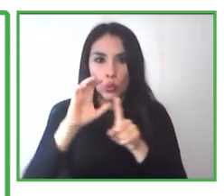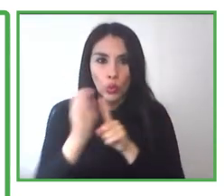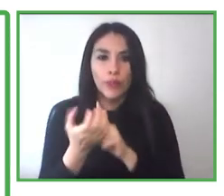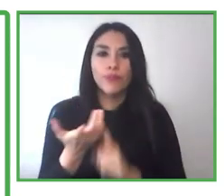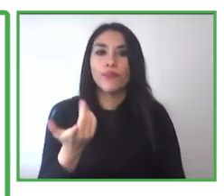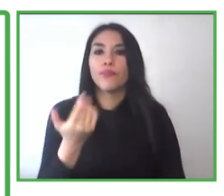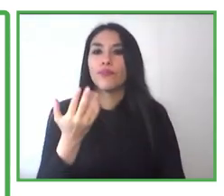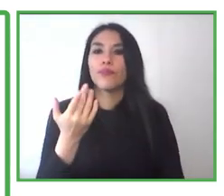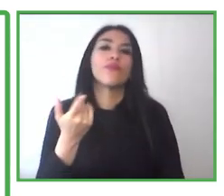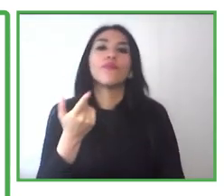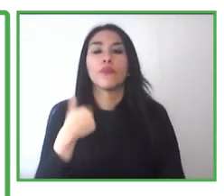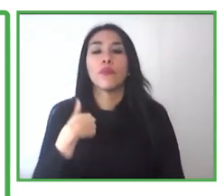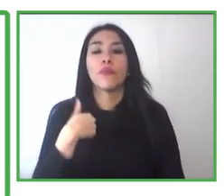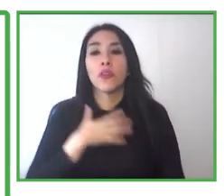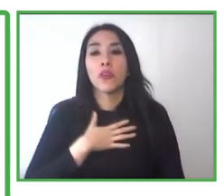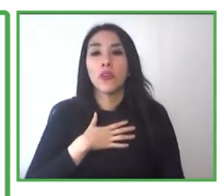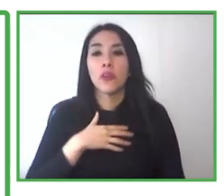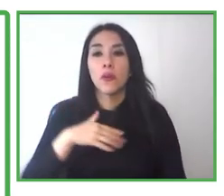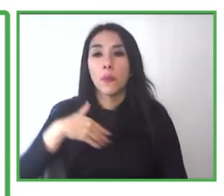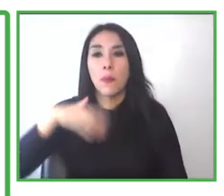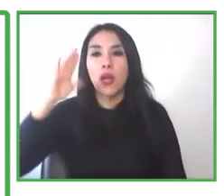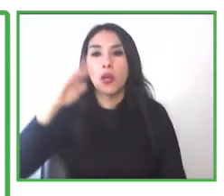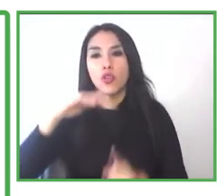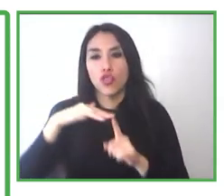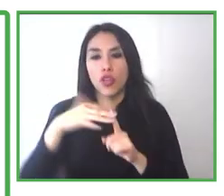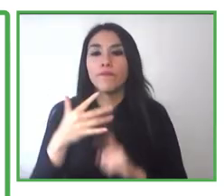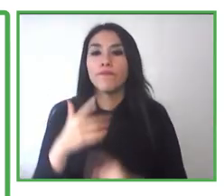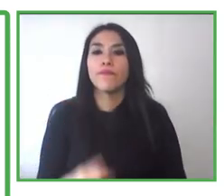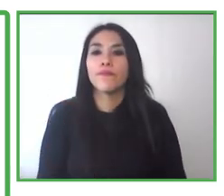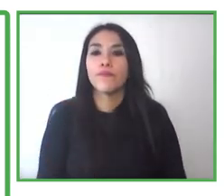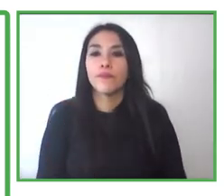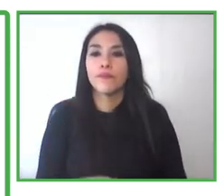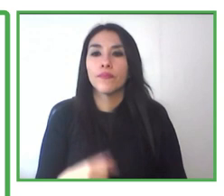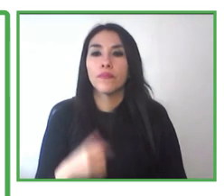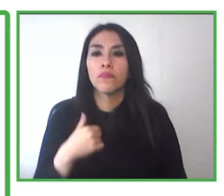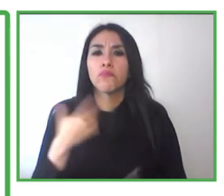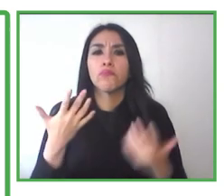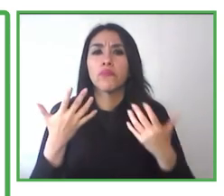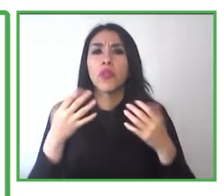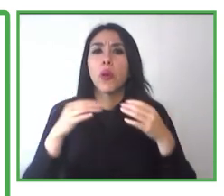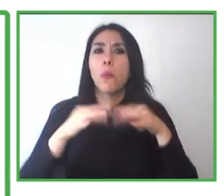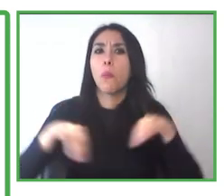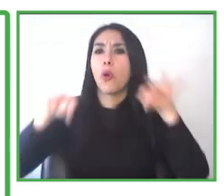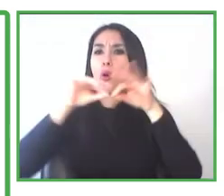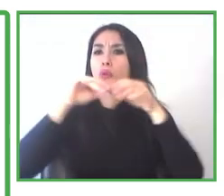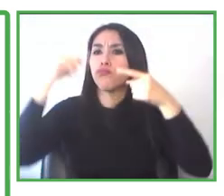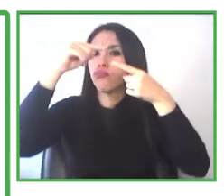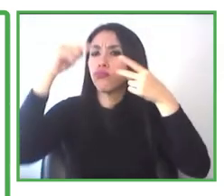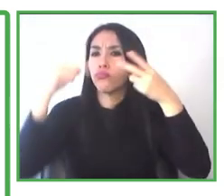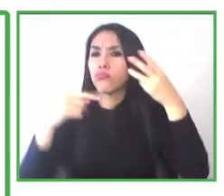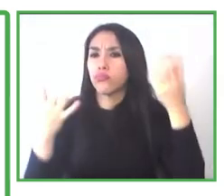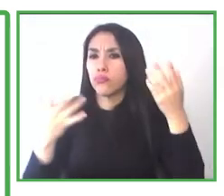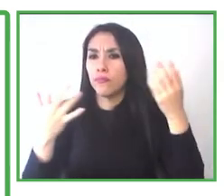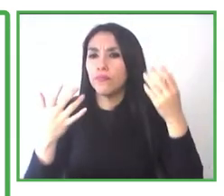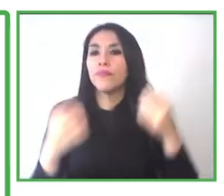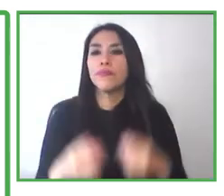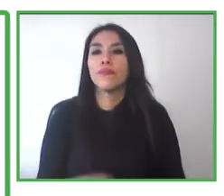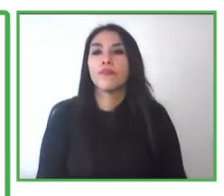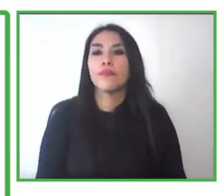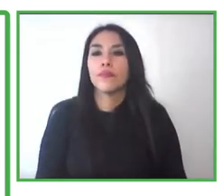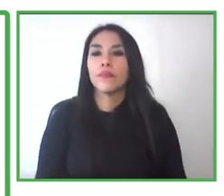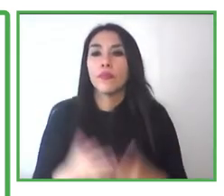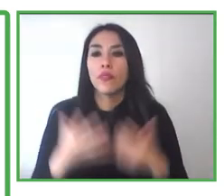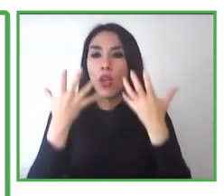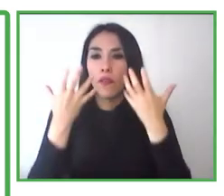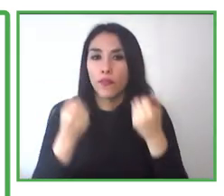jobs and the companies to provide them. So what is the essential elements? So we can say there's